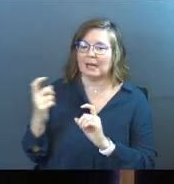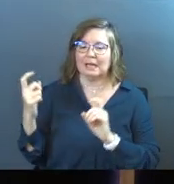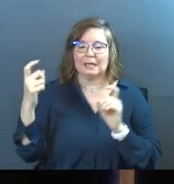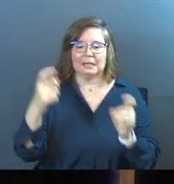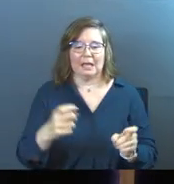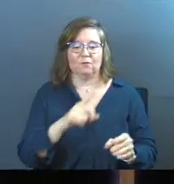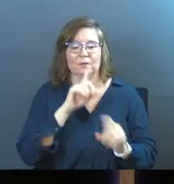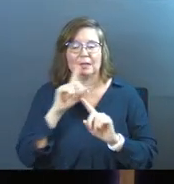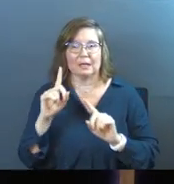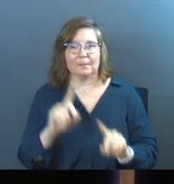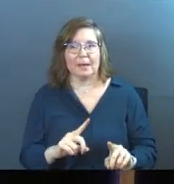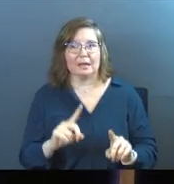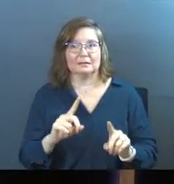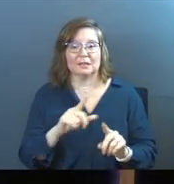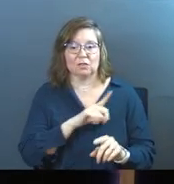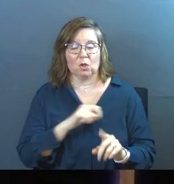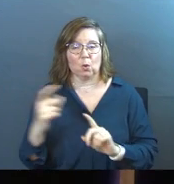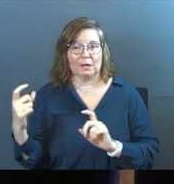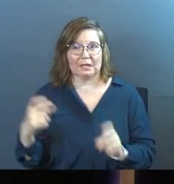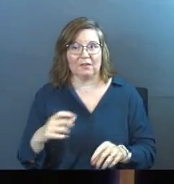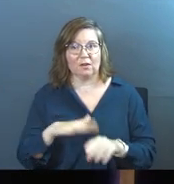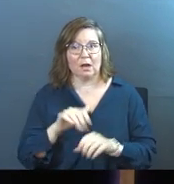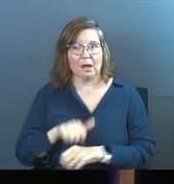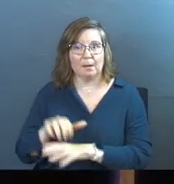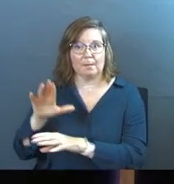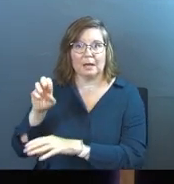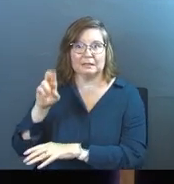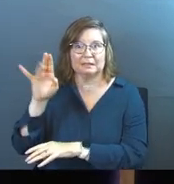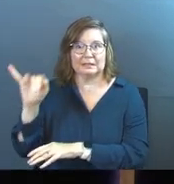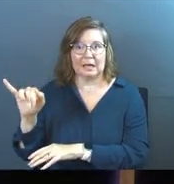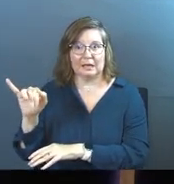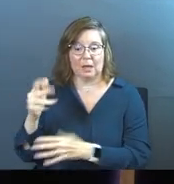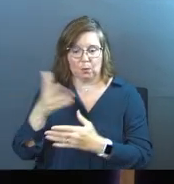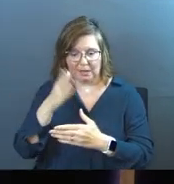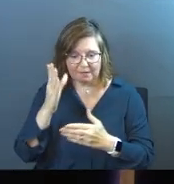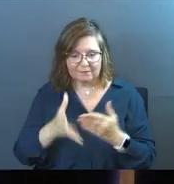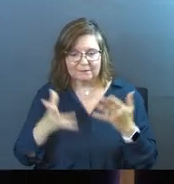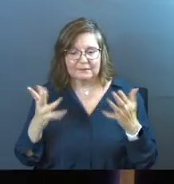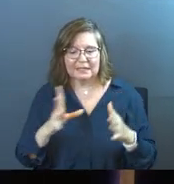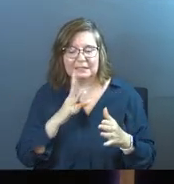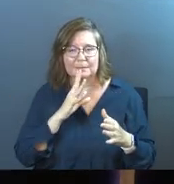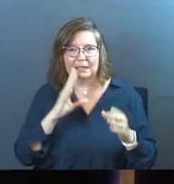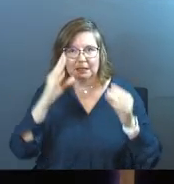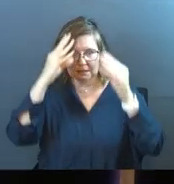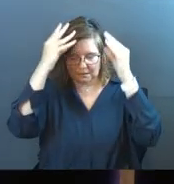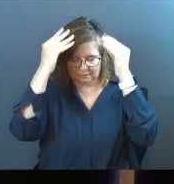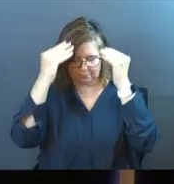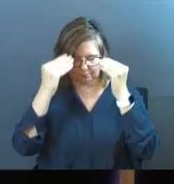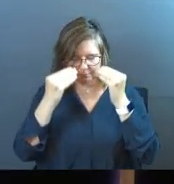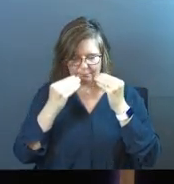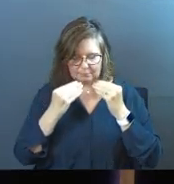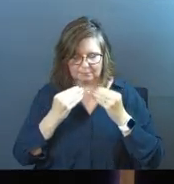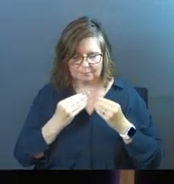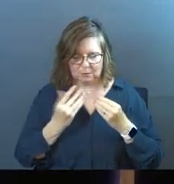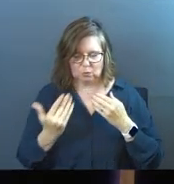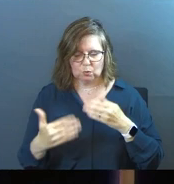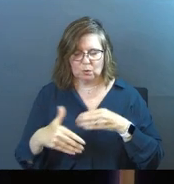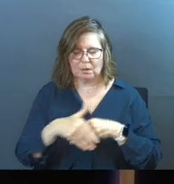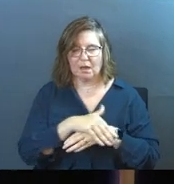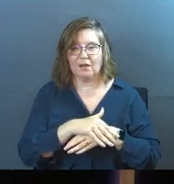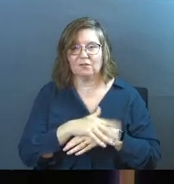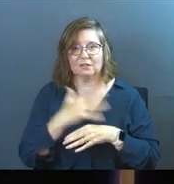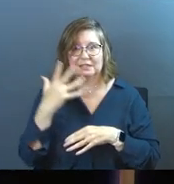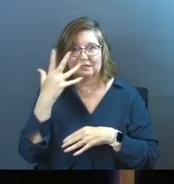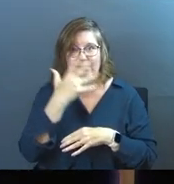gave them the commands that the Lord had given him on Mount Sinai. And when Moses finished speaking to them, he put a veil over his face.